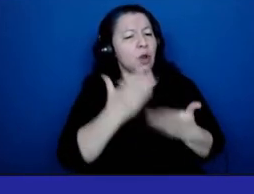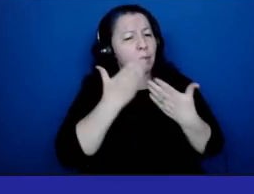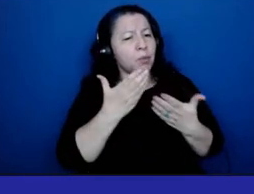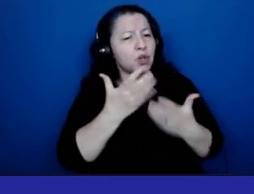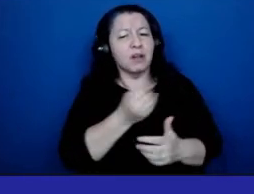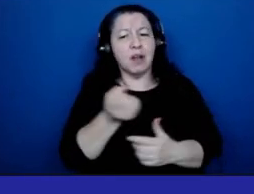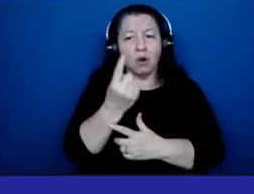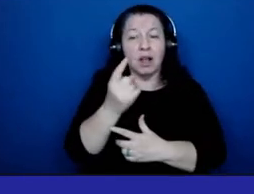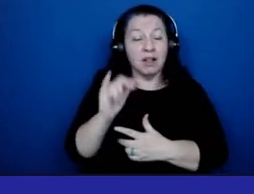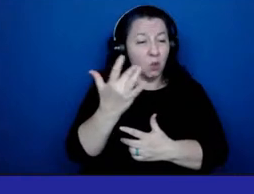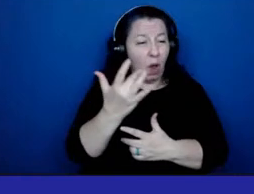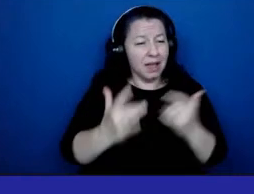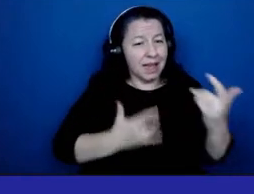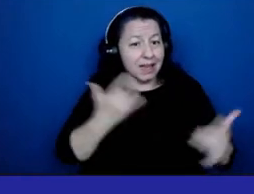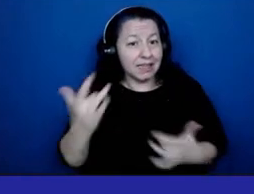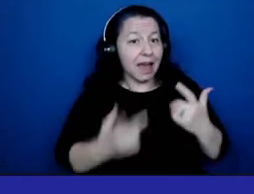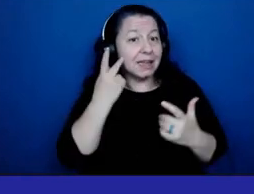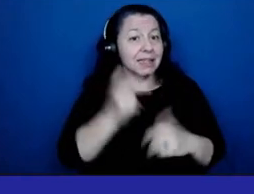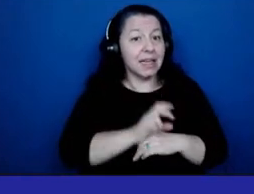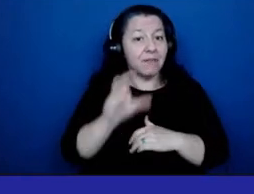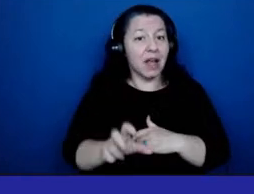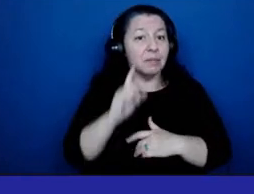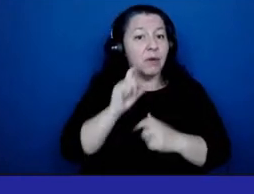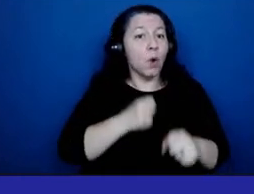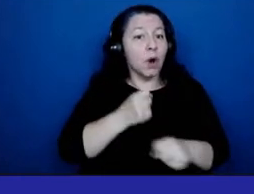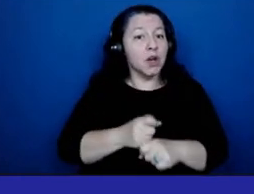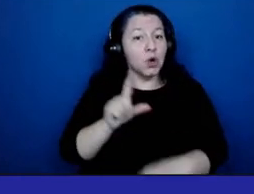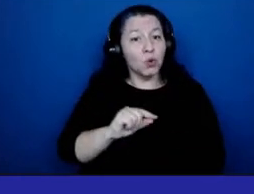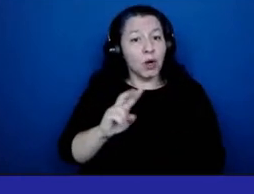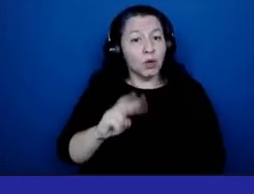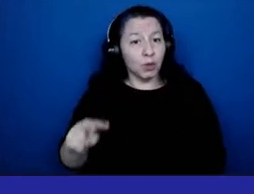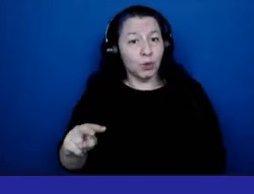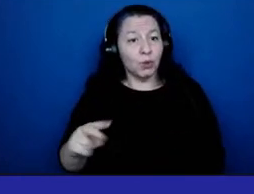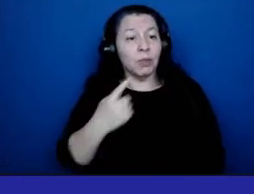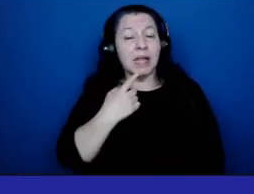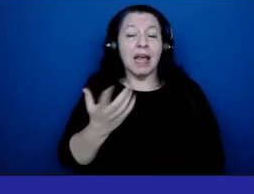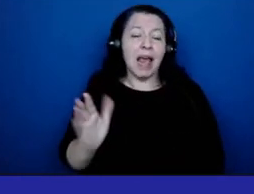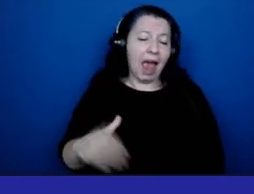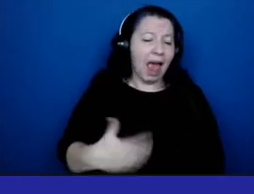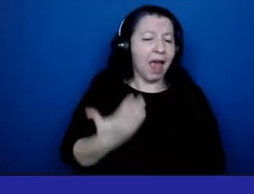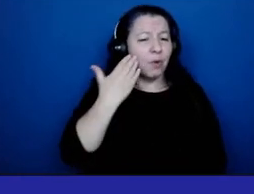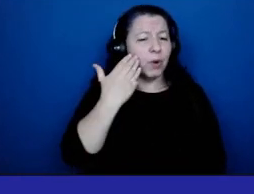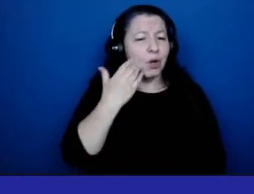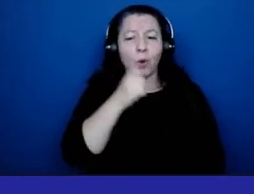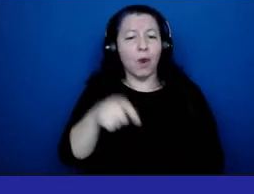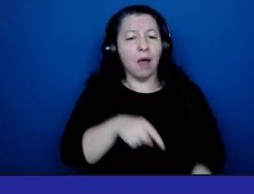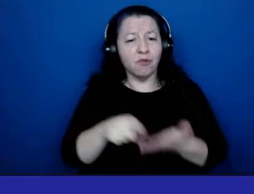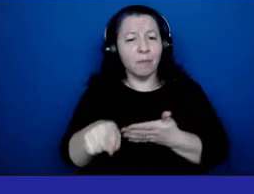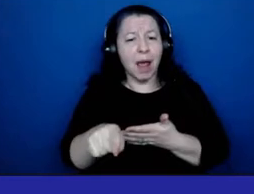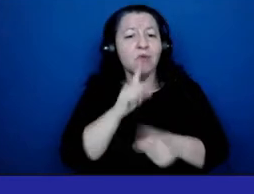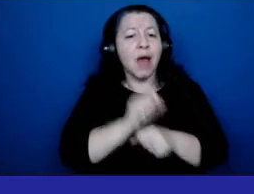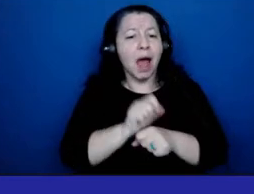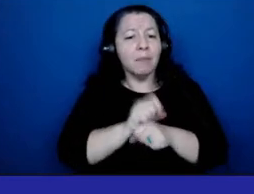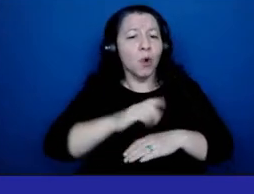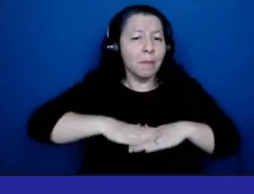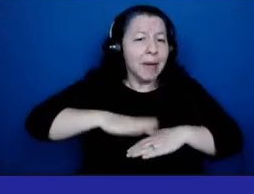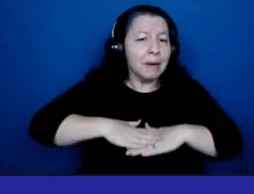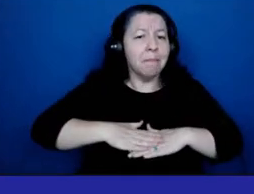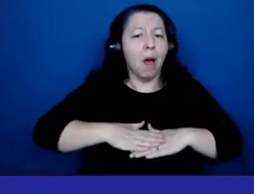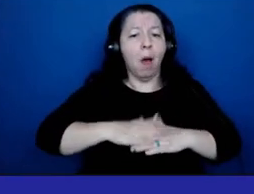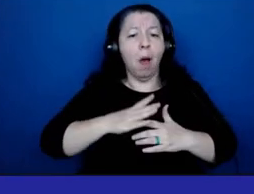so excited to see the investment in 2022 saying, hey, we know that we don't have to pay you the absolute minimum